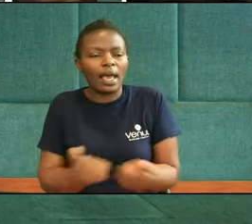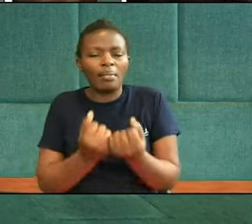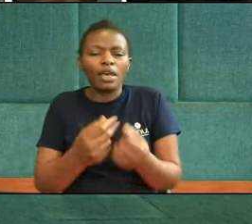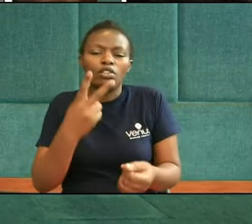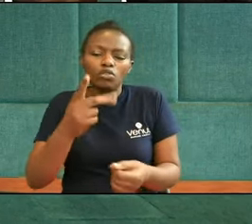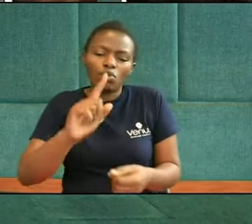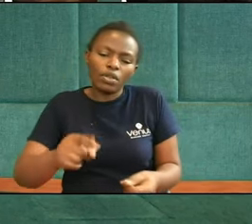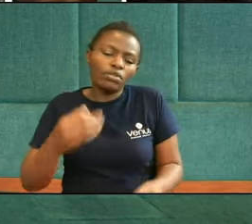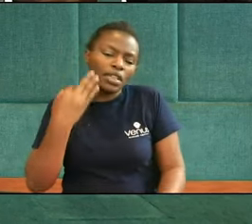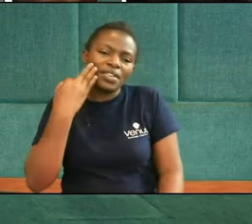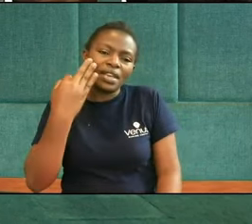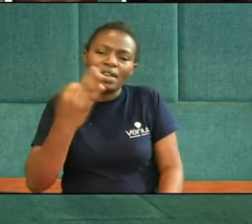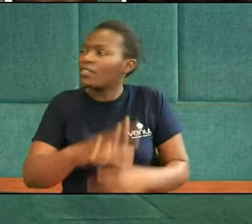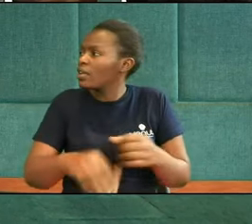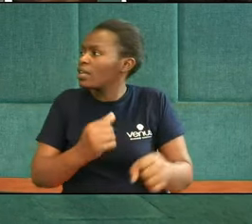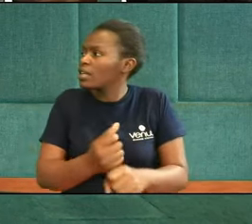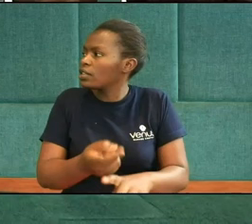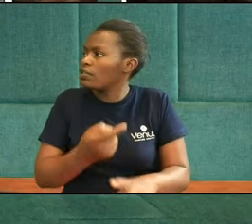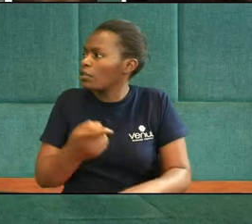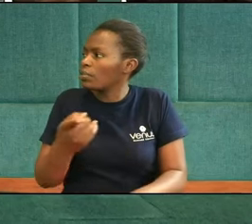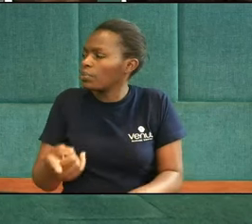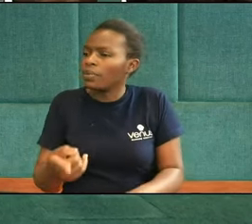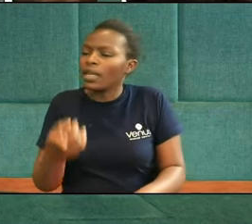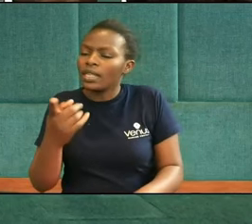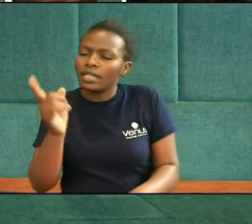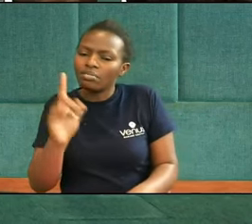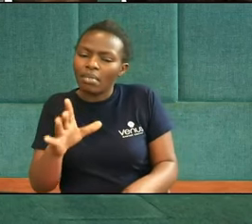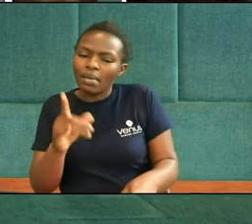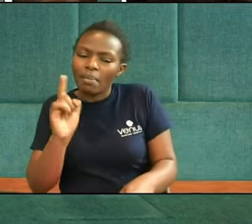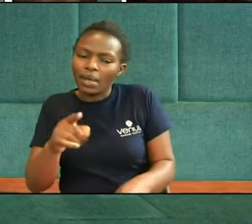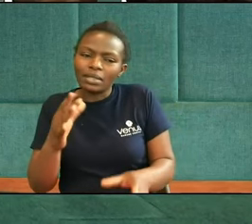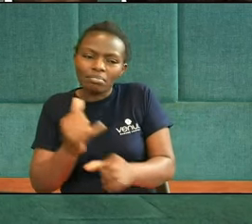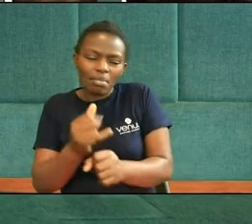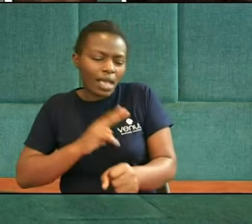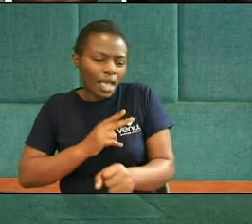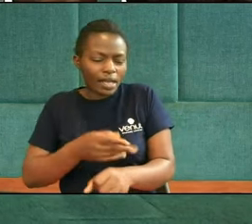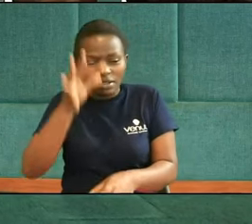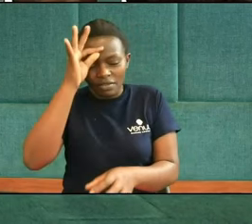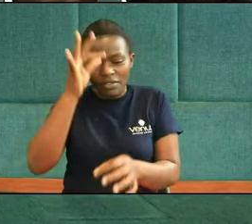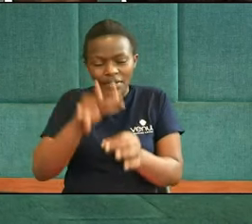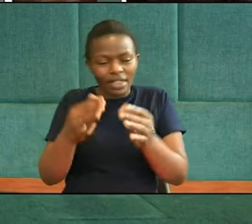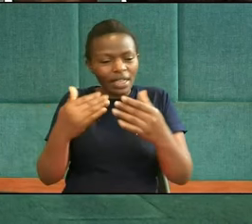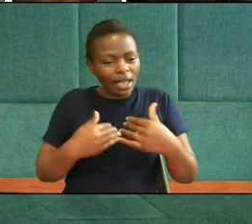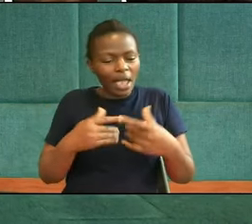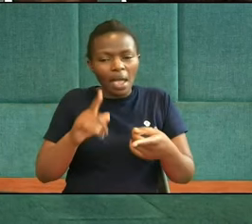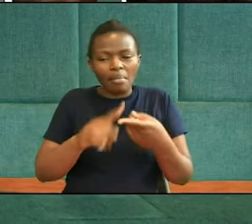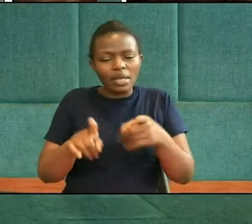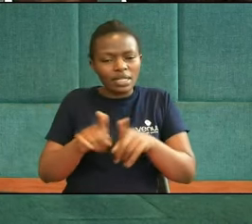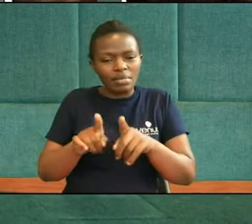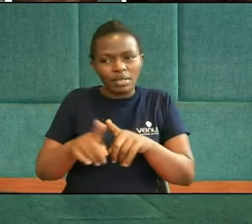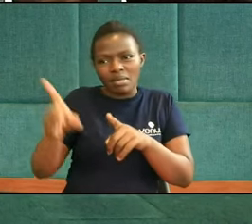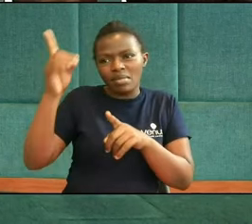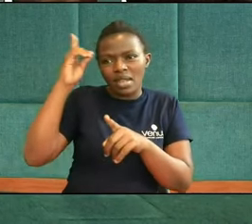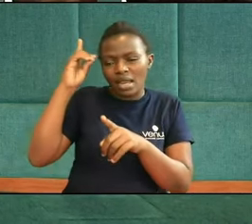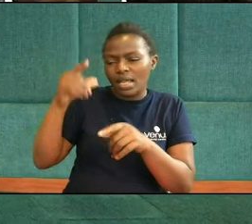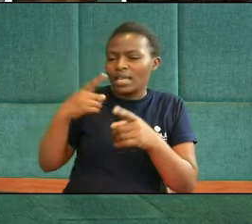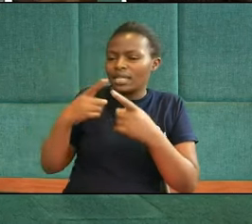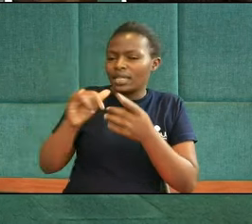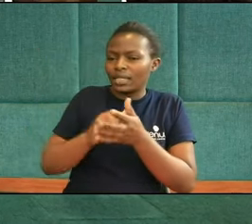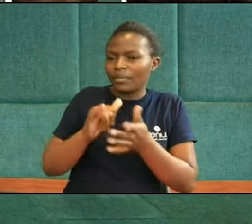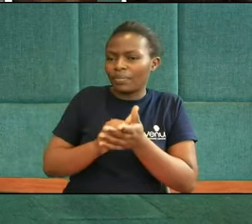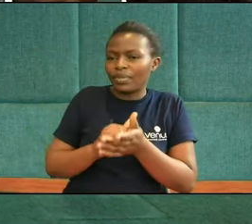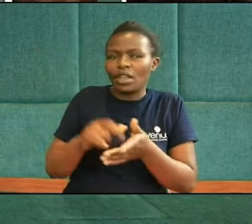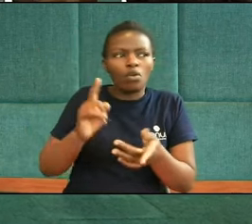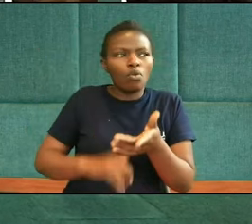from today Can you imagine That should shock us And Daniel even is trying to comprehend What these visions